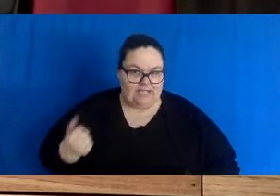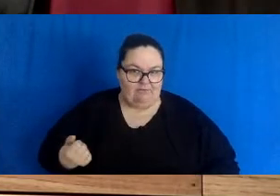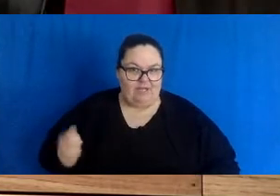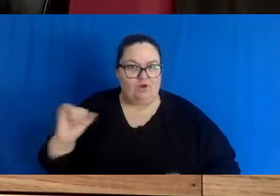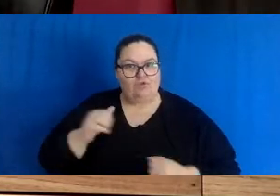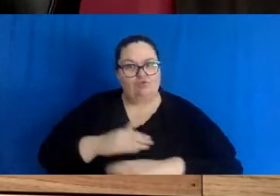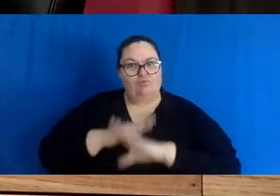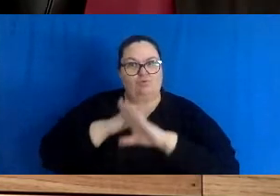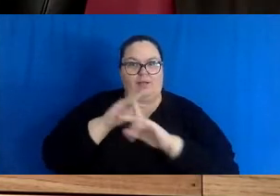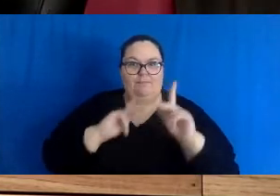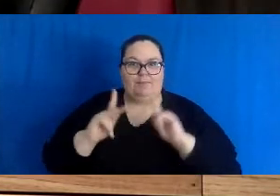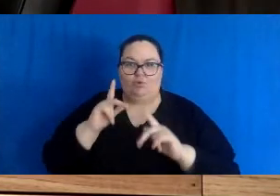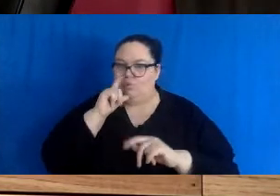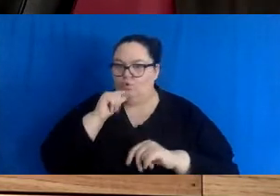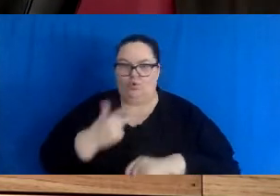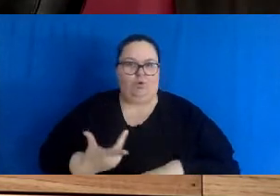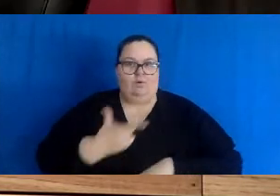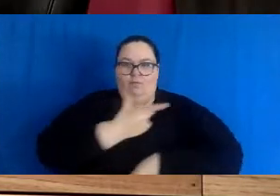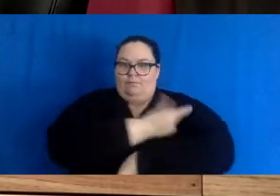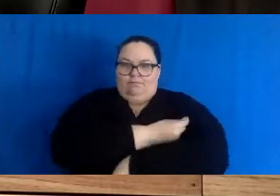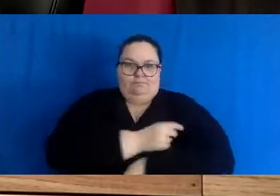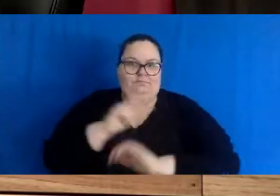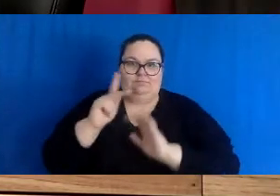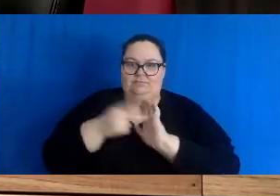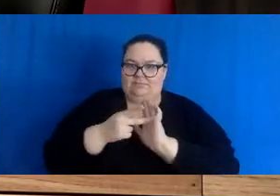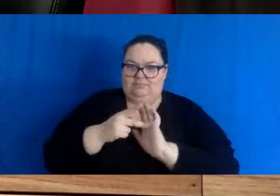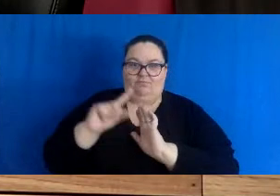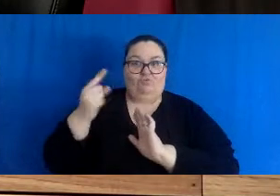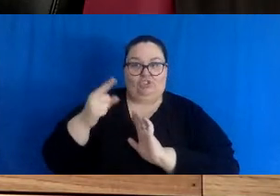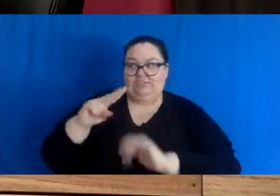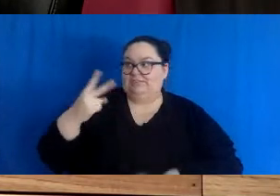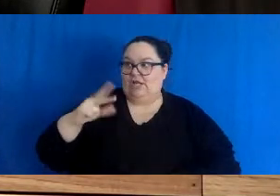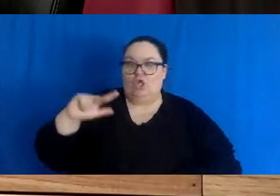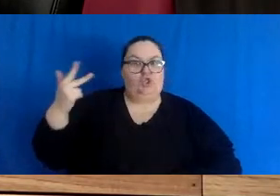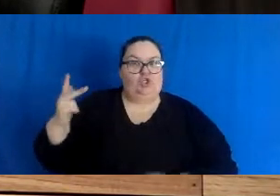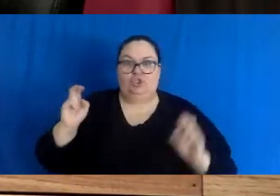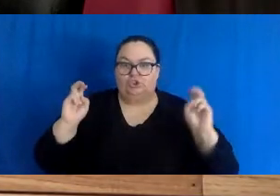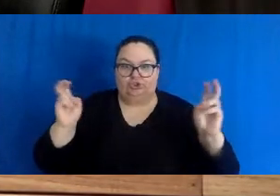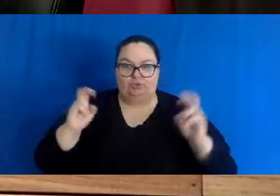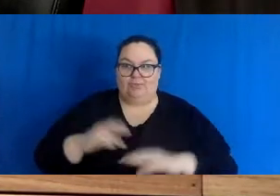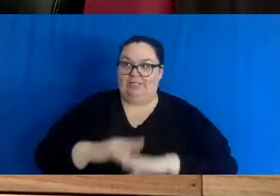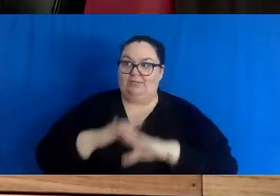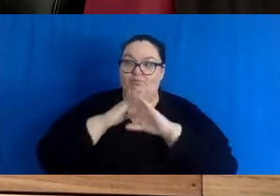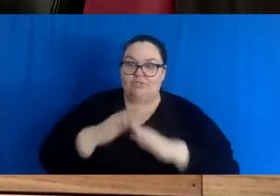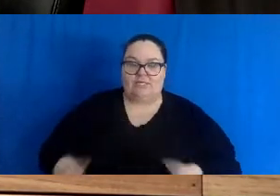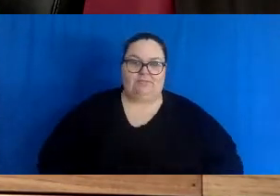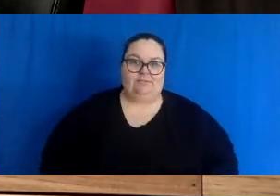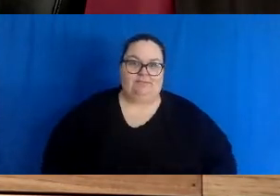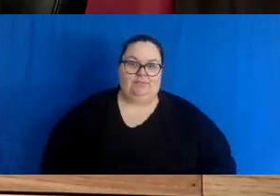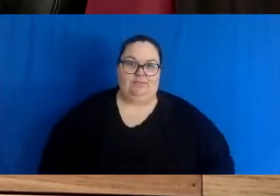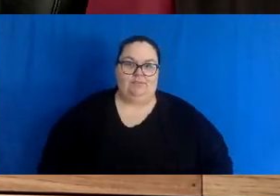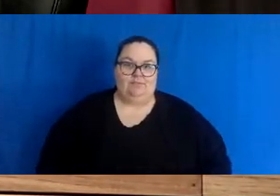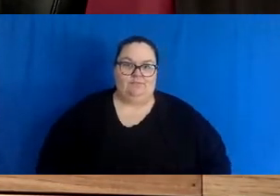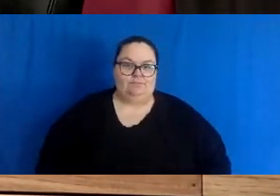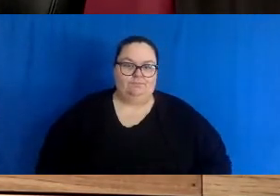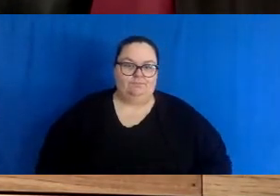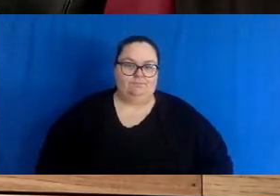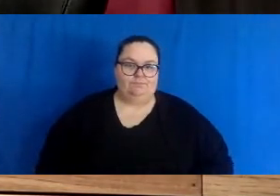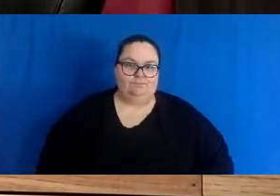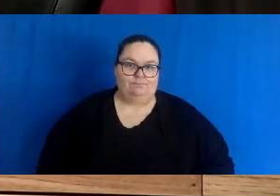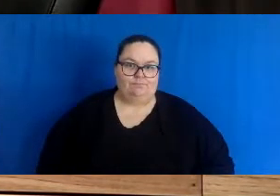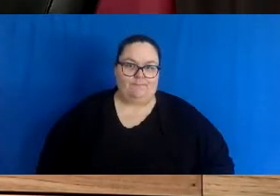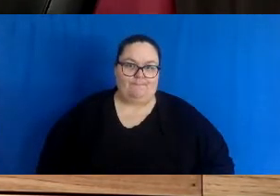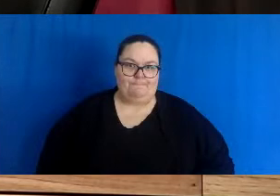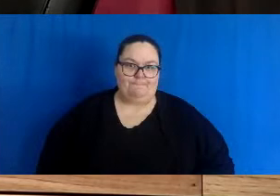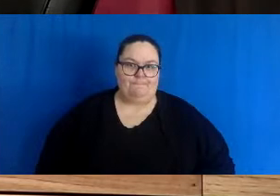booster or their first and second dose of their vaccine and I will now let